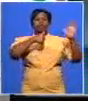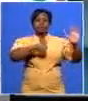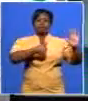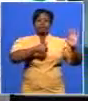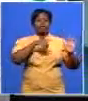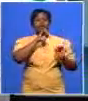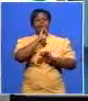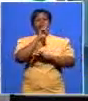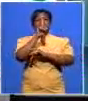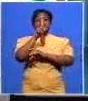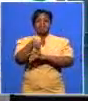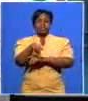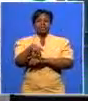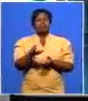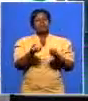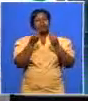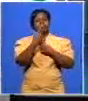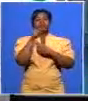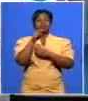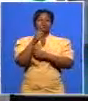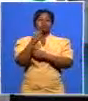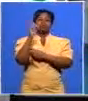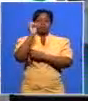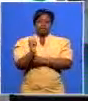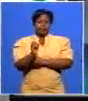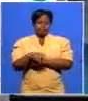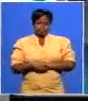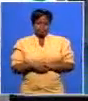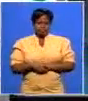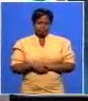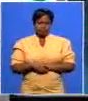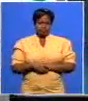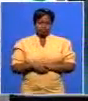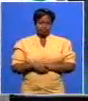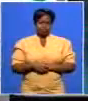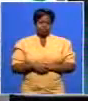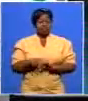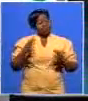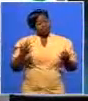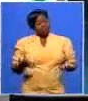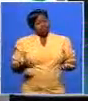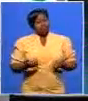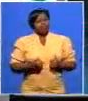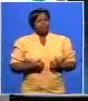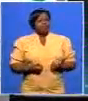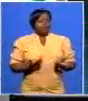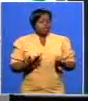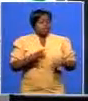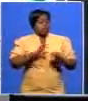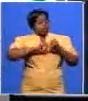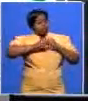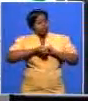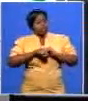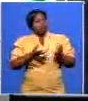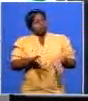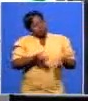with about 1.1 percent in sixth place well mr mandela the point of trying to uh